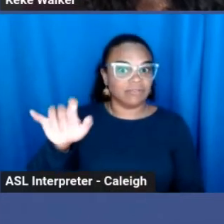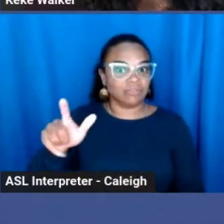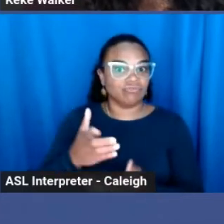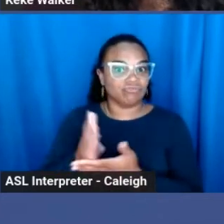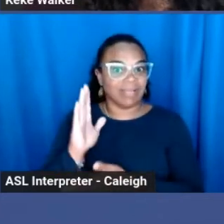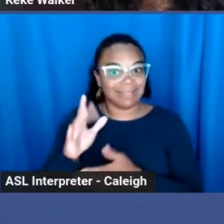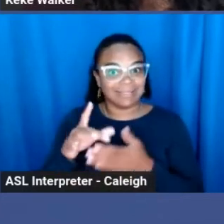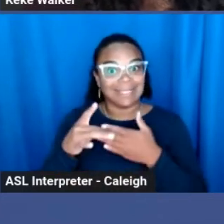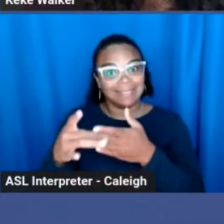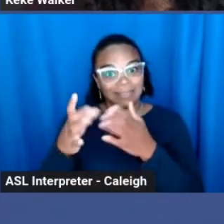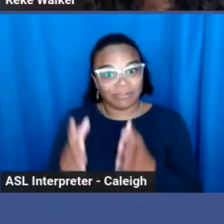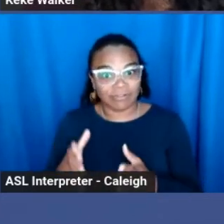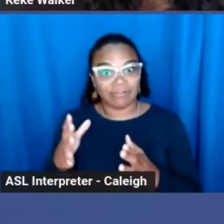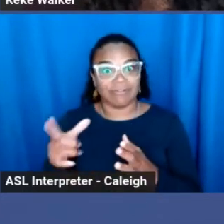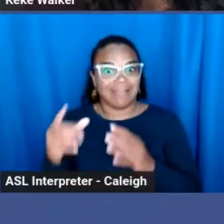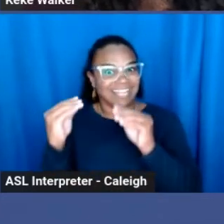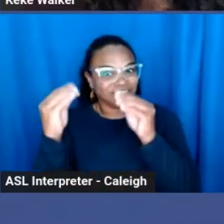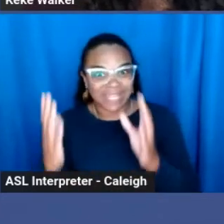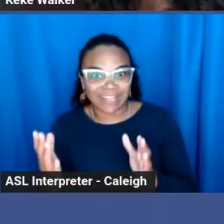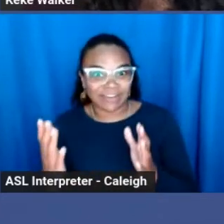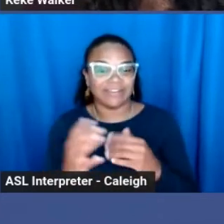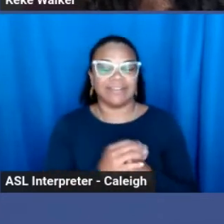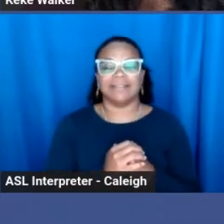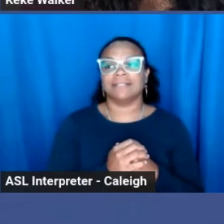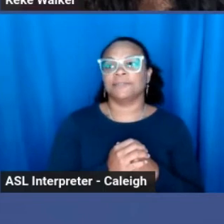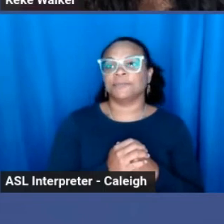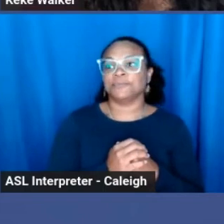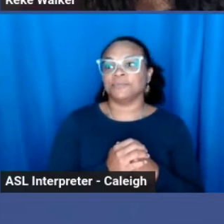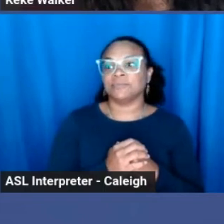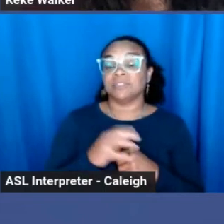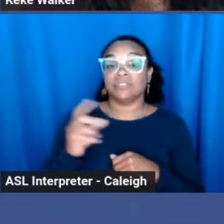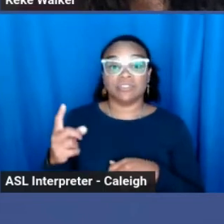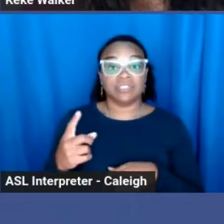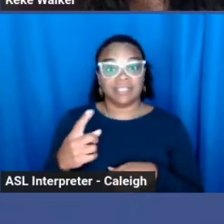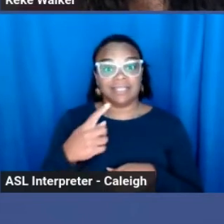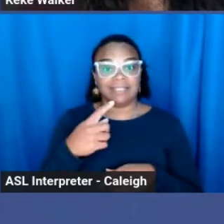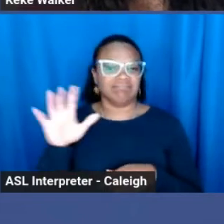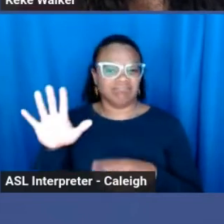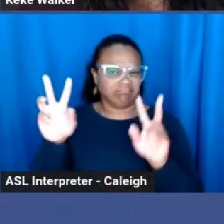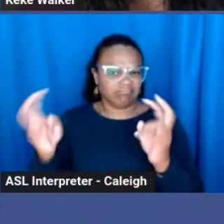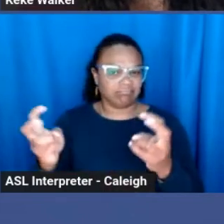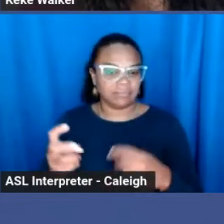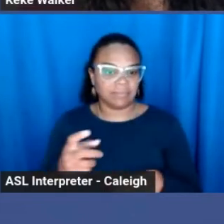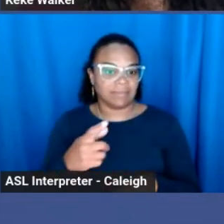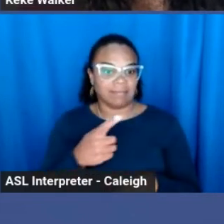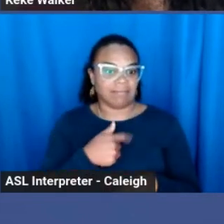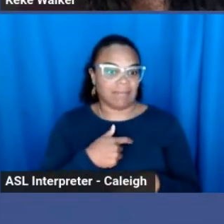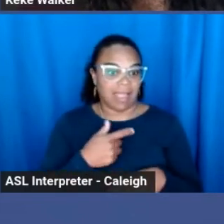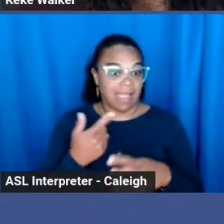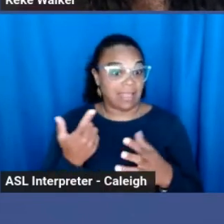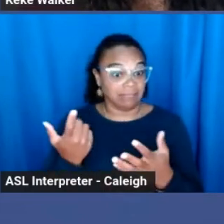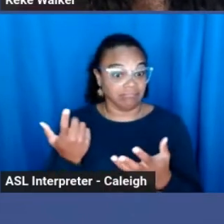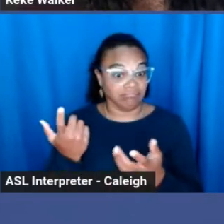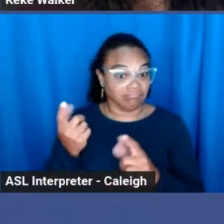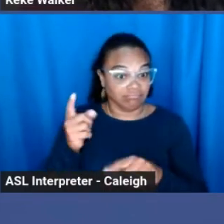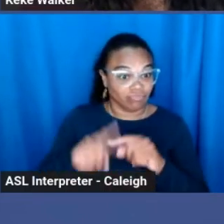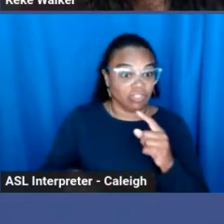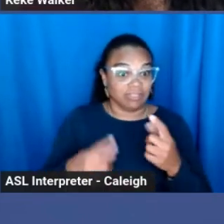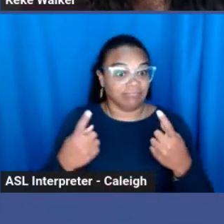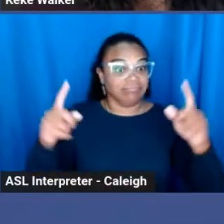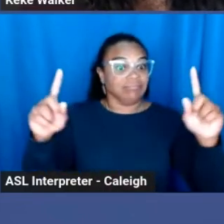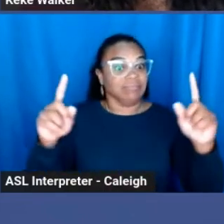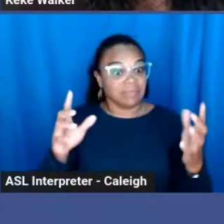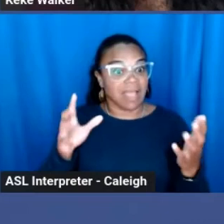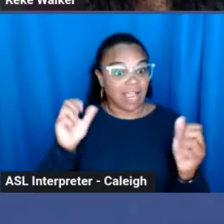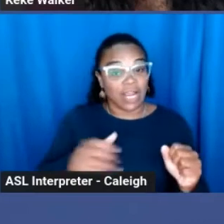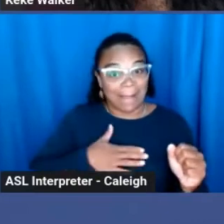educator. And she says, I would admit where I had been, and they could see that, and they could